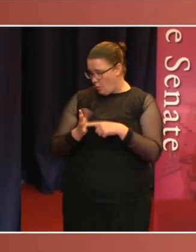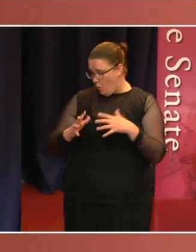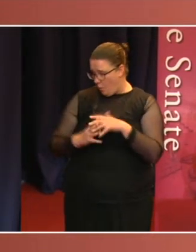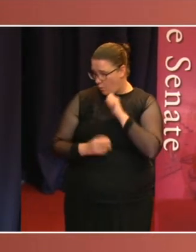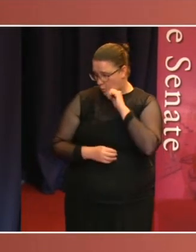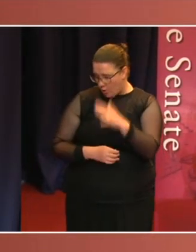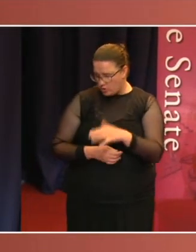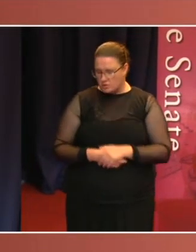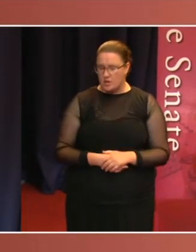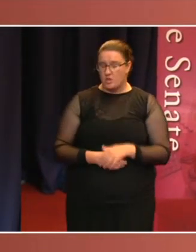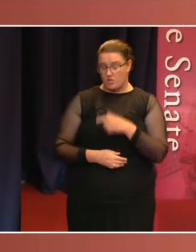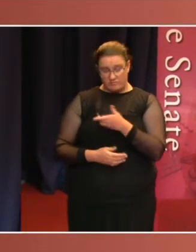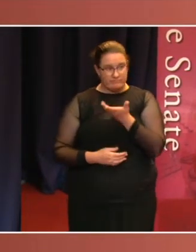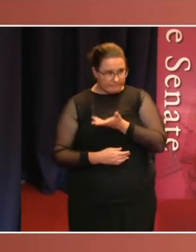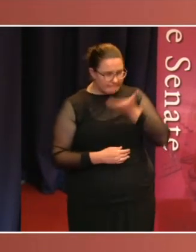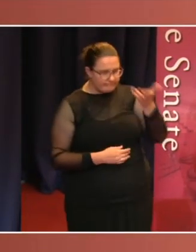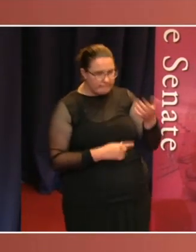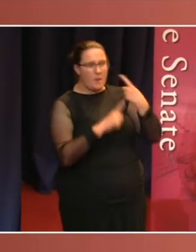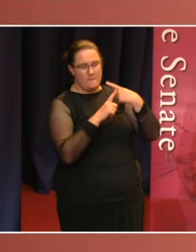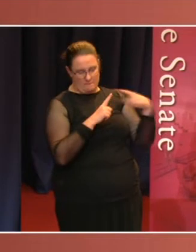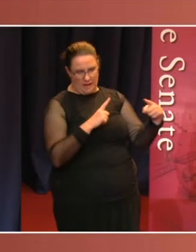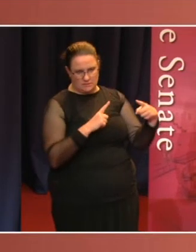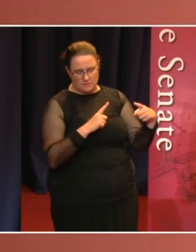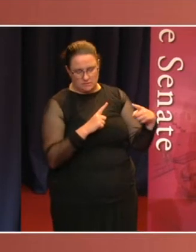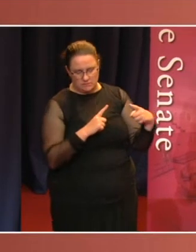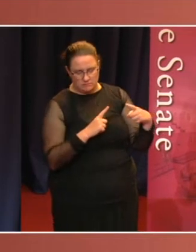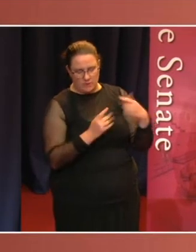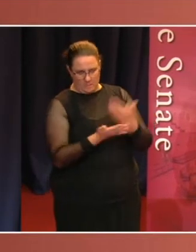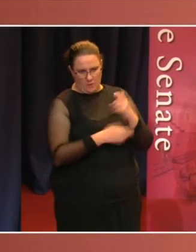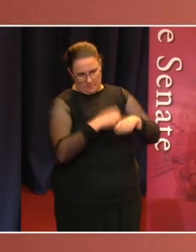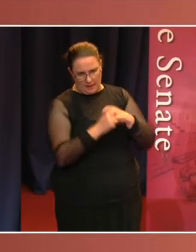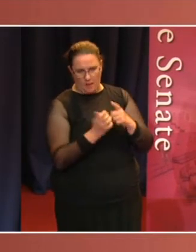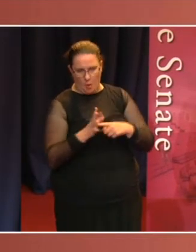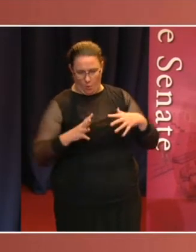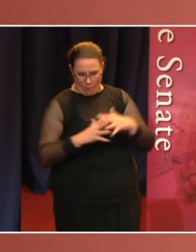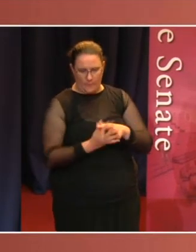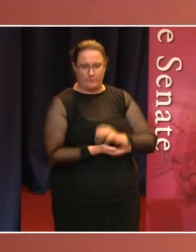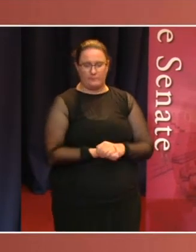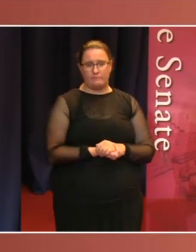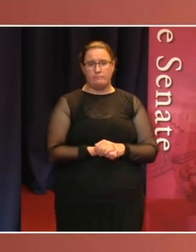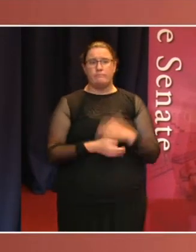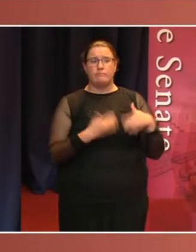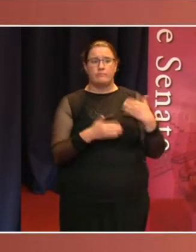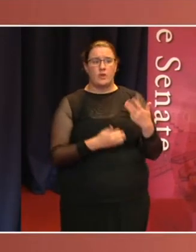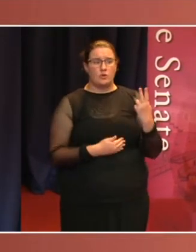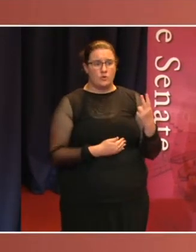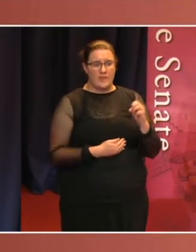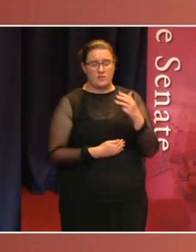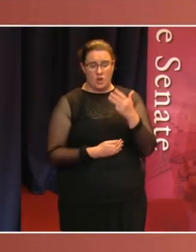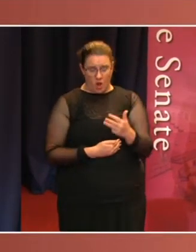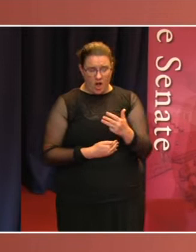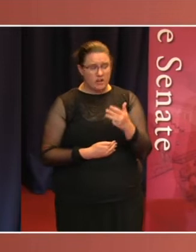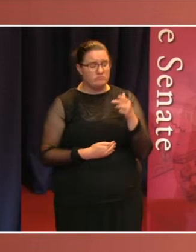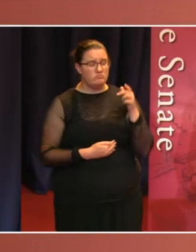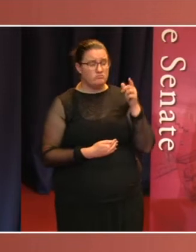and the legislation passed. Something similar happened in 2009 when the Senate ordered information about the National